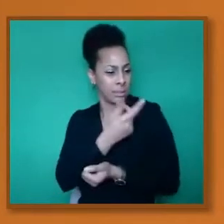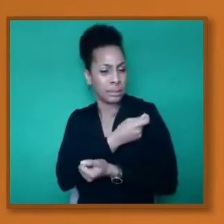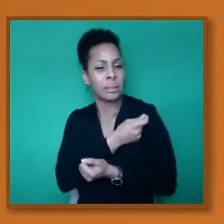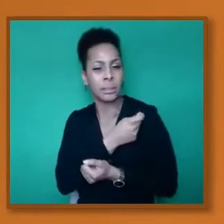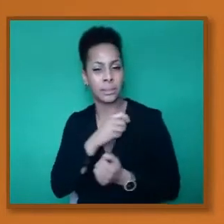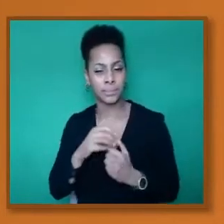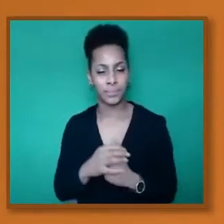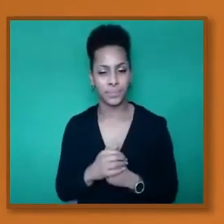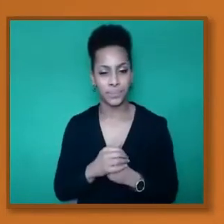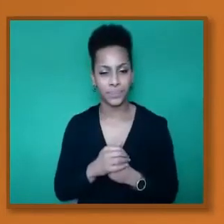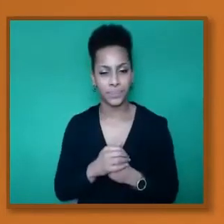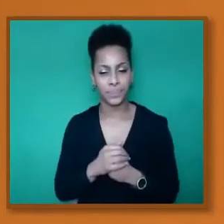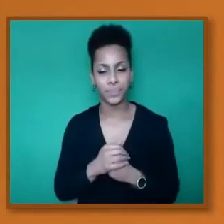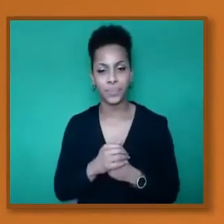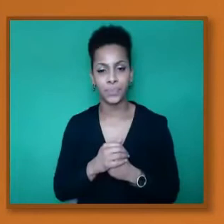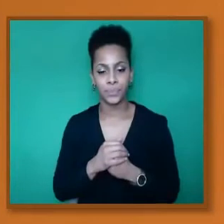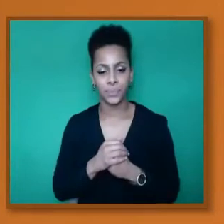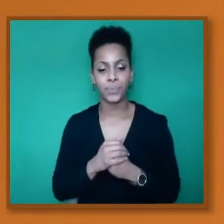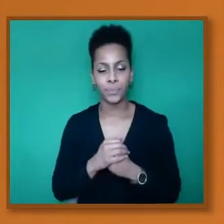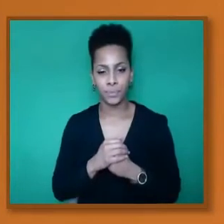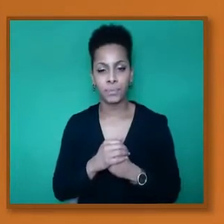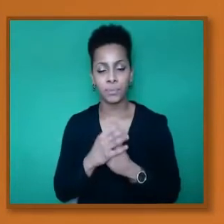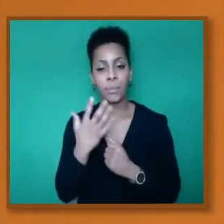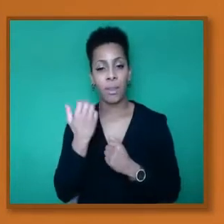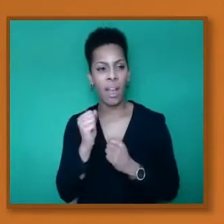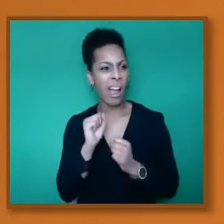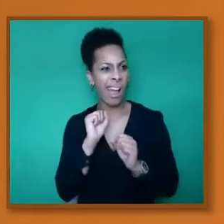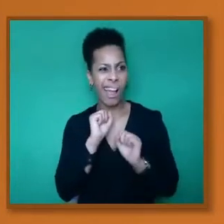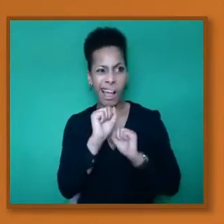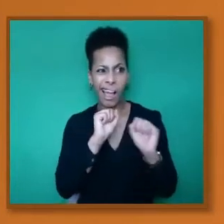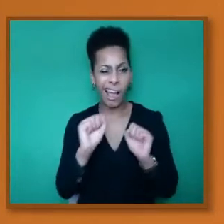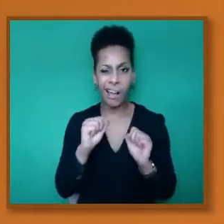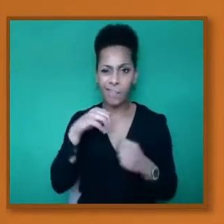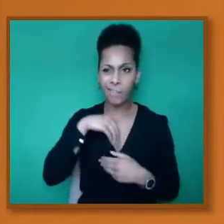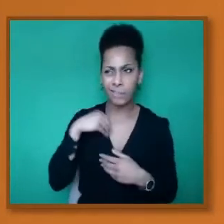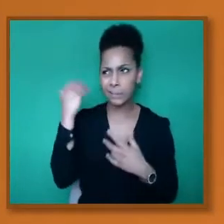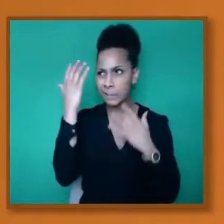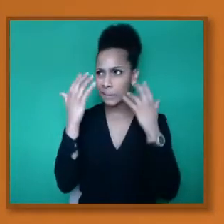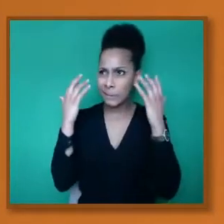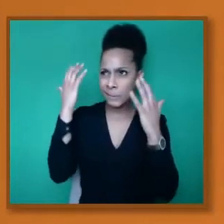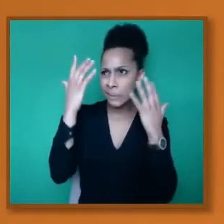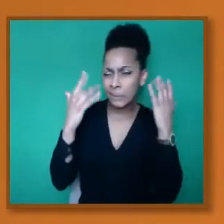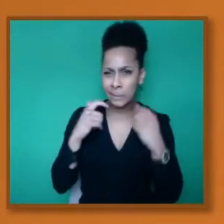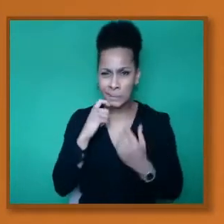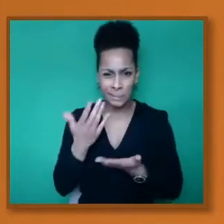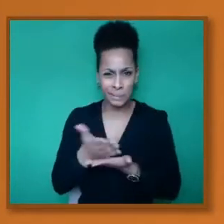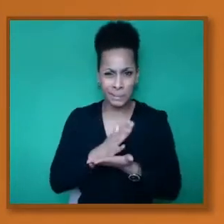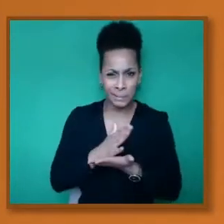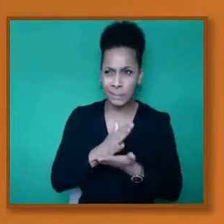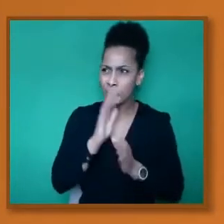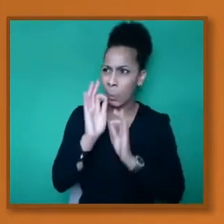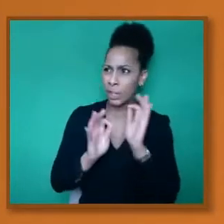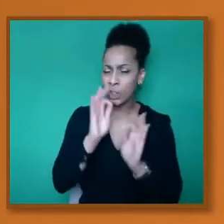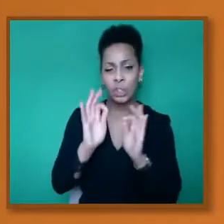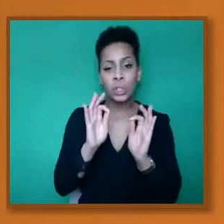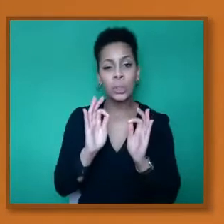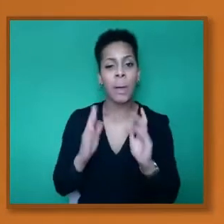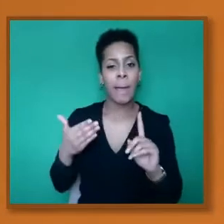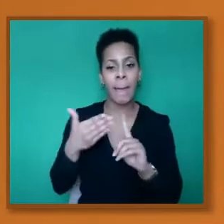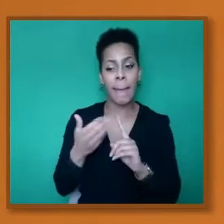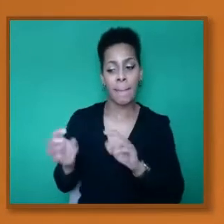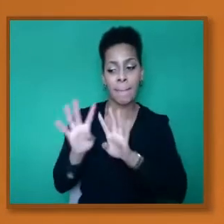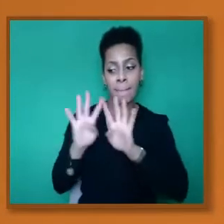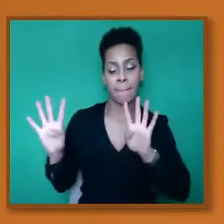and the questions that they're seeking to have answered. So before I introduce the